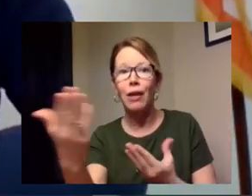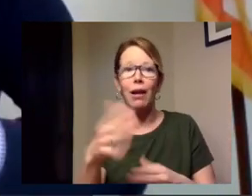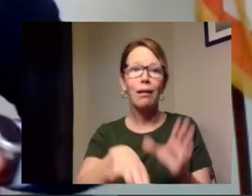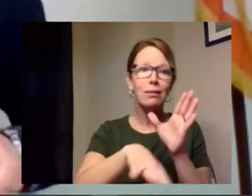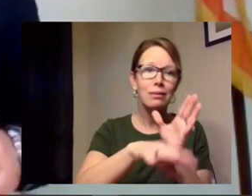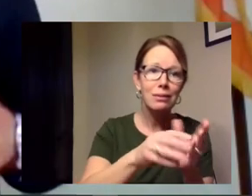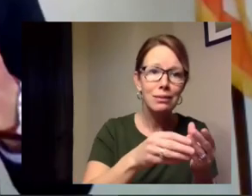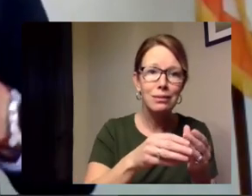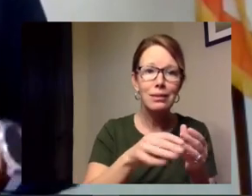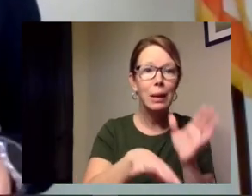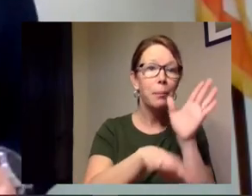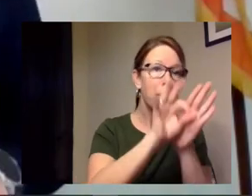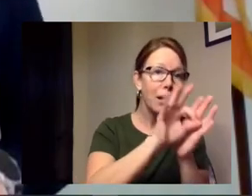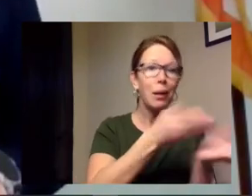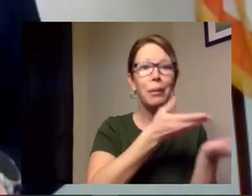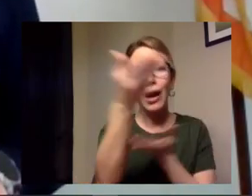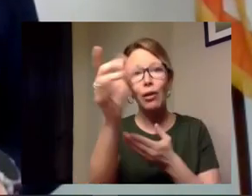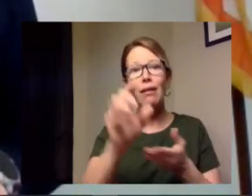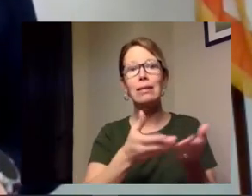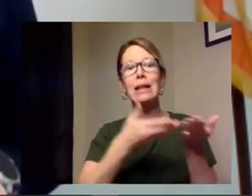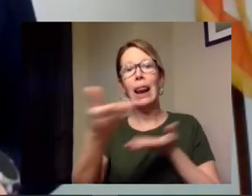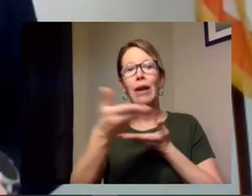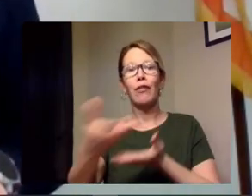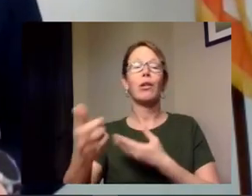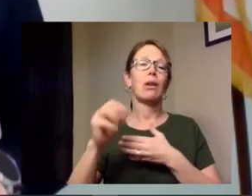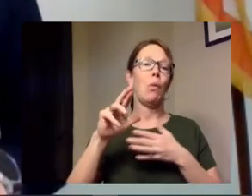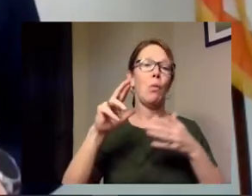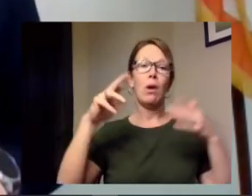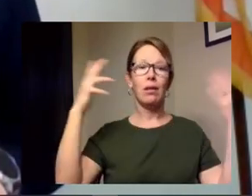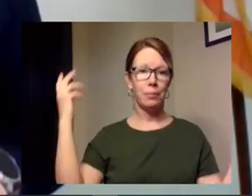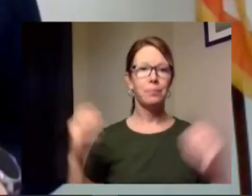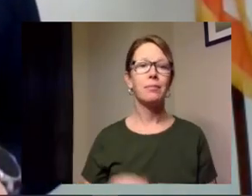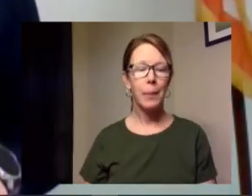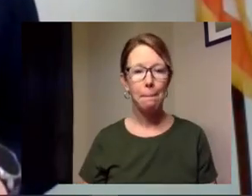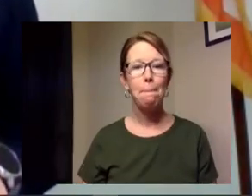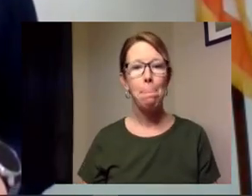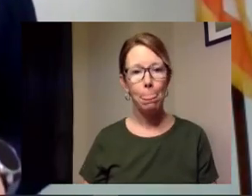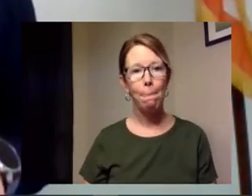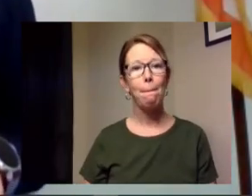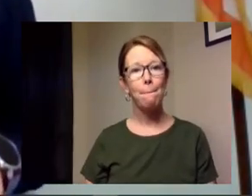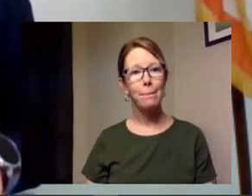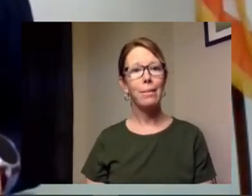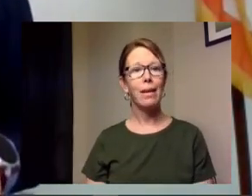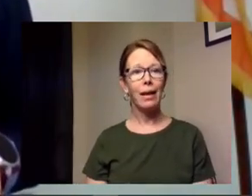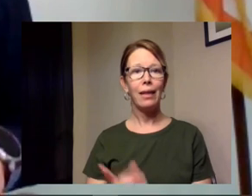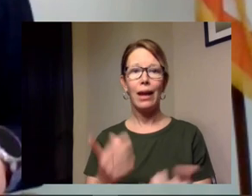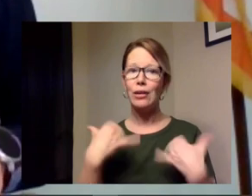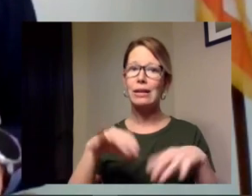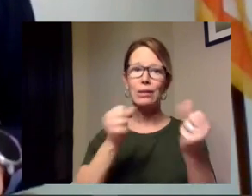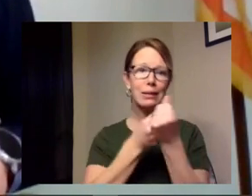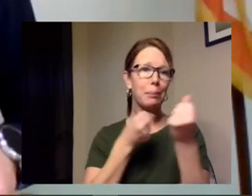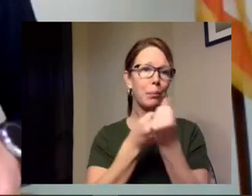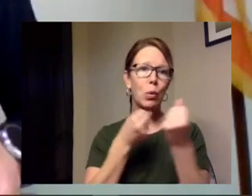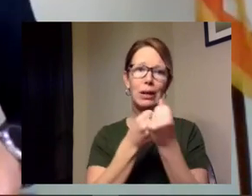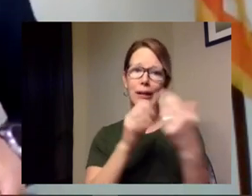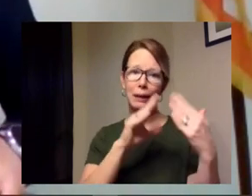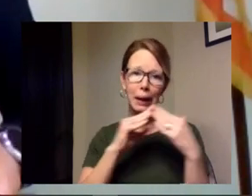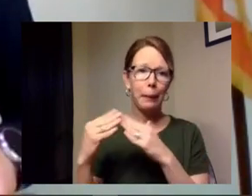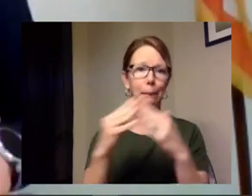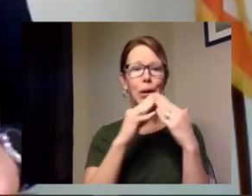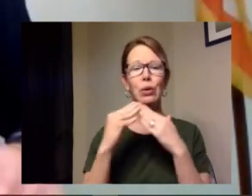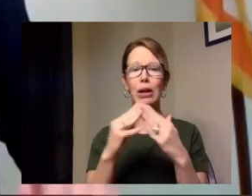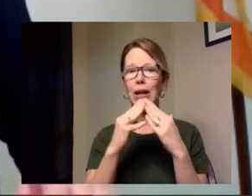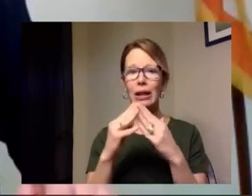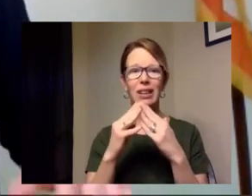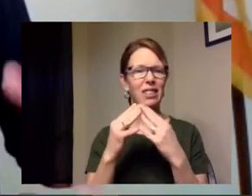so we still want to encourage folks to utilize those essential services they're doing a lot for our community to feed us to keep us warm and